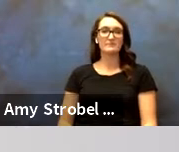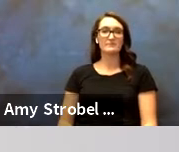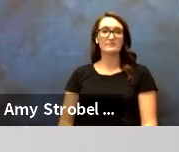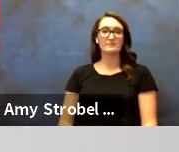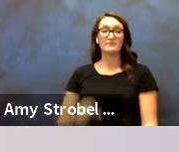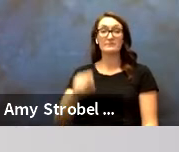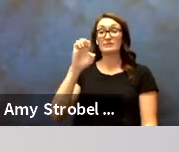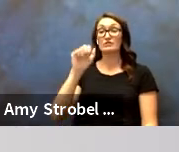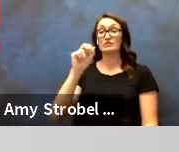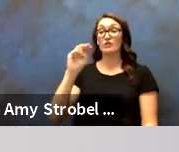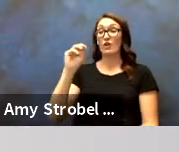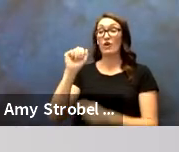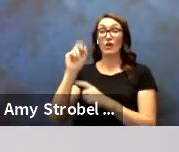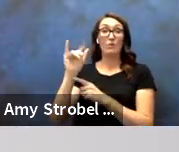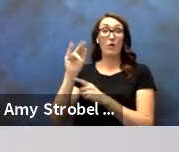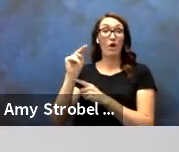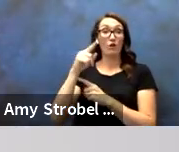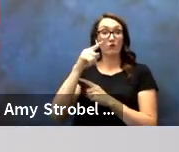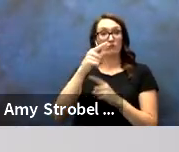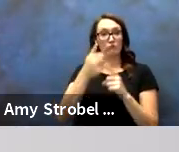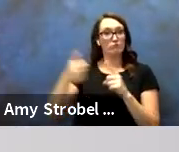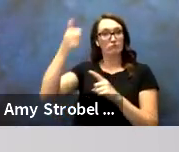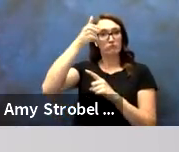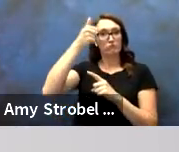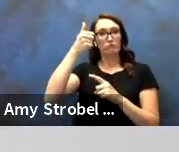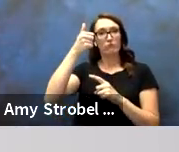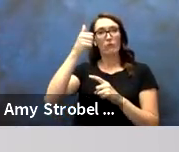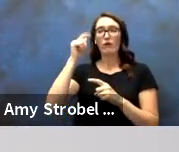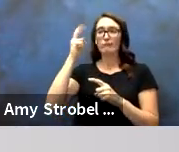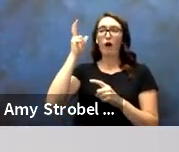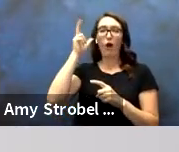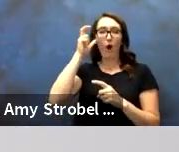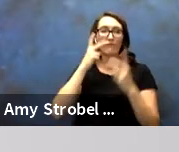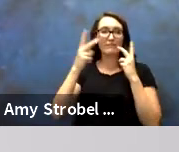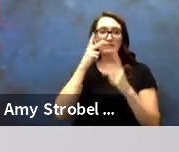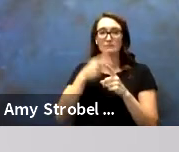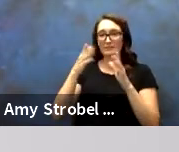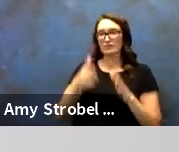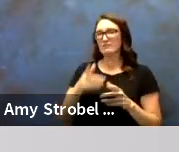Sean Martin, the Lead Audio Visual Specialist, 15 years.